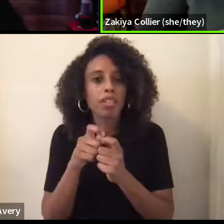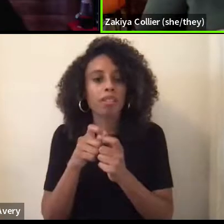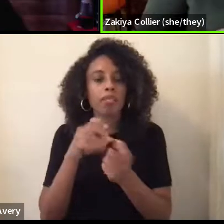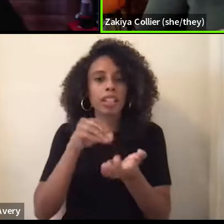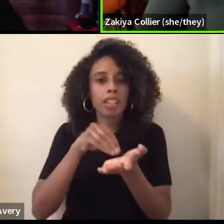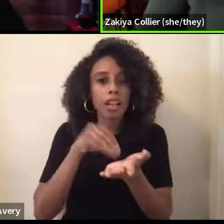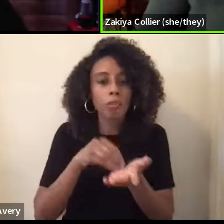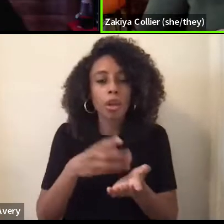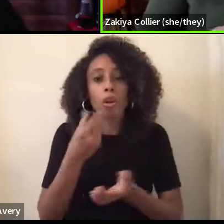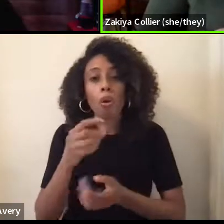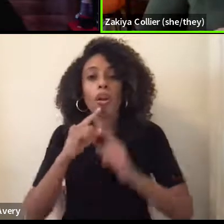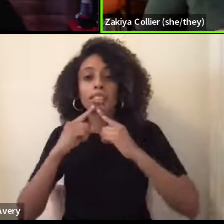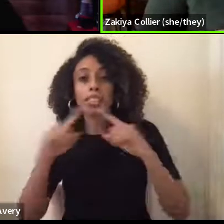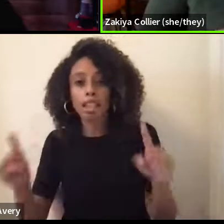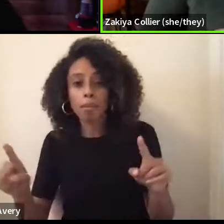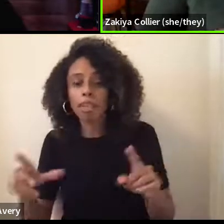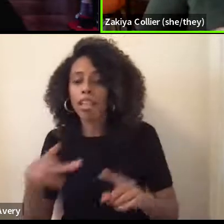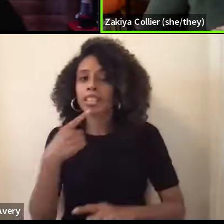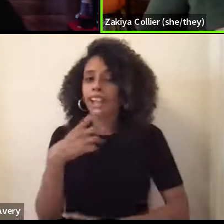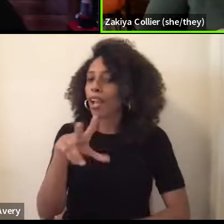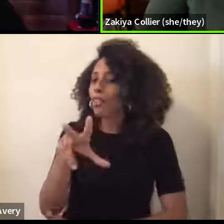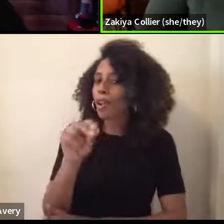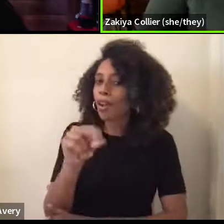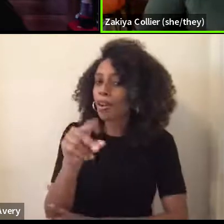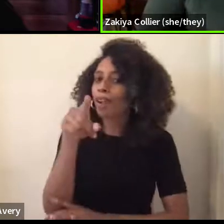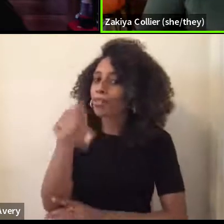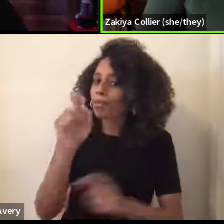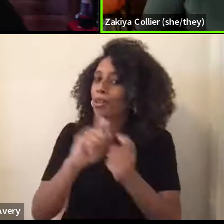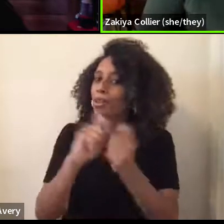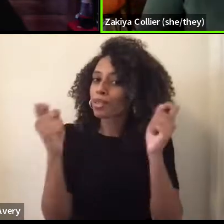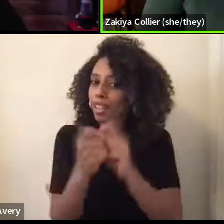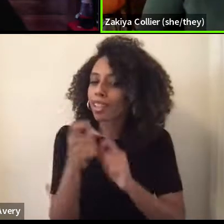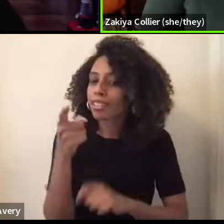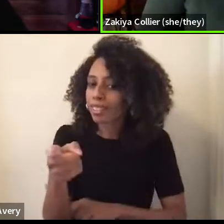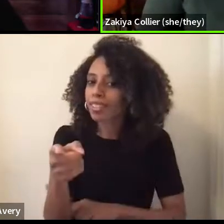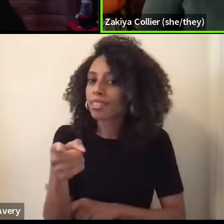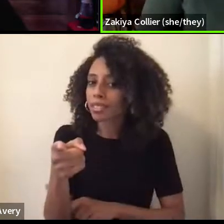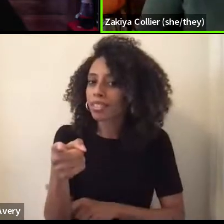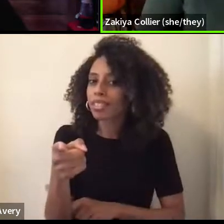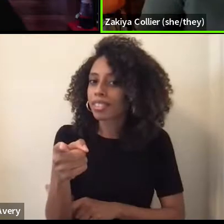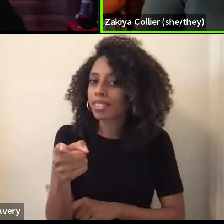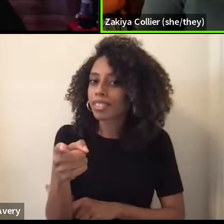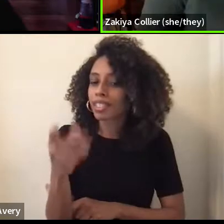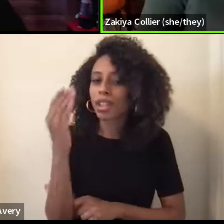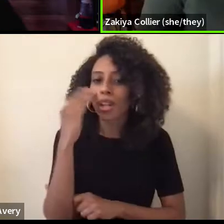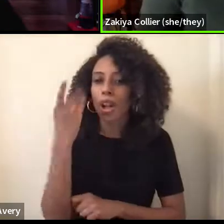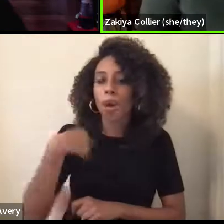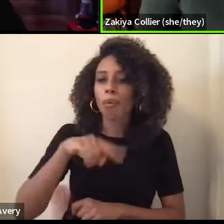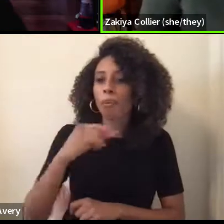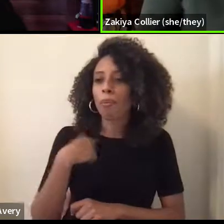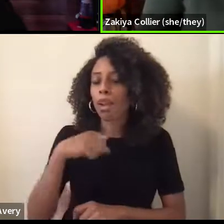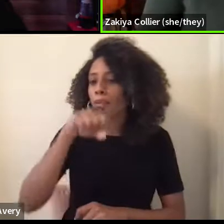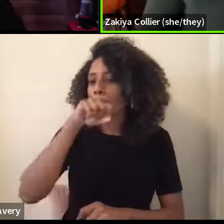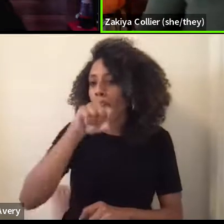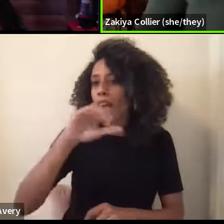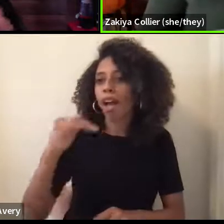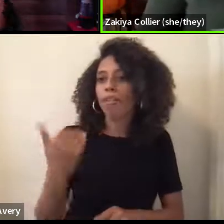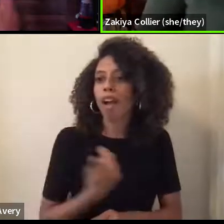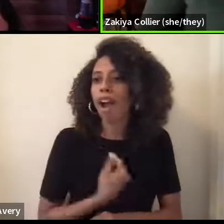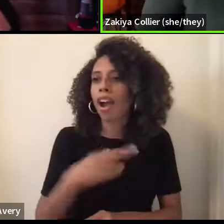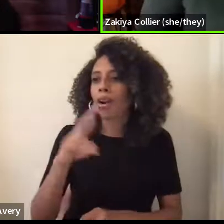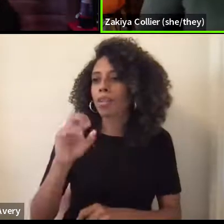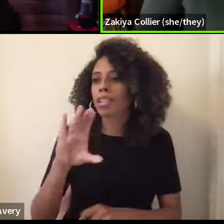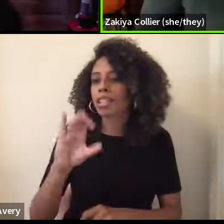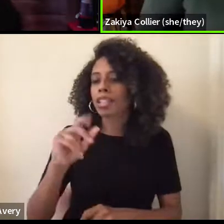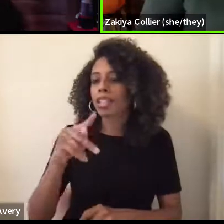um, to say, no, no, no, you change this because I have a, you know, we love our receipts, especially on social media and be